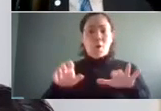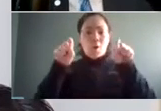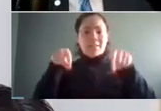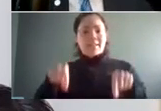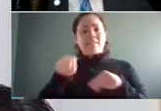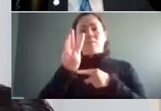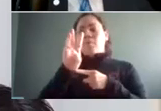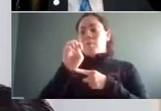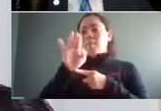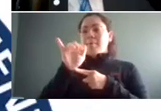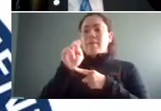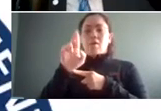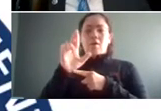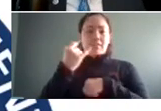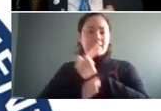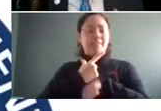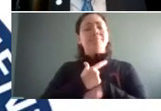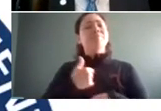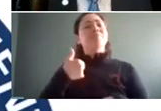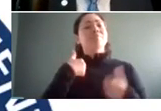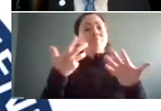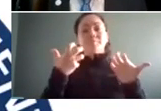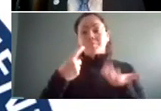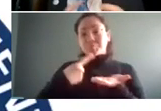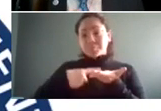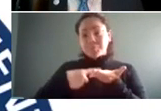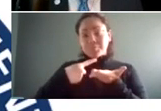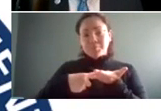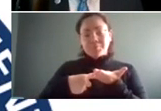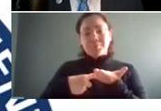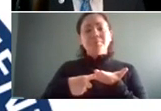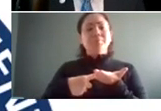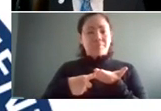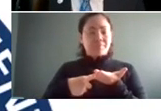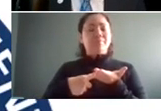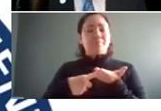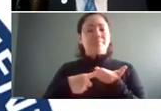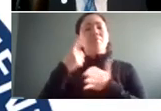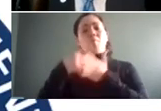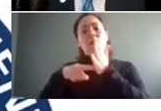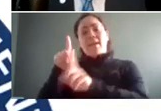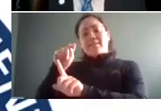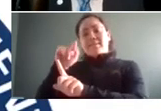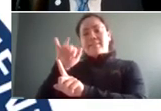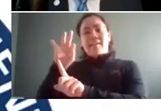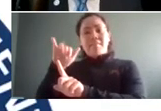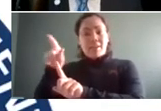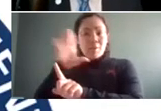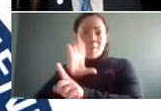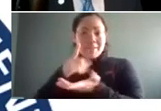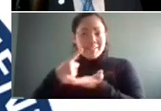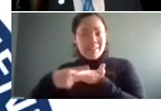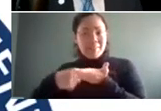today. What I'd like to talk about today and what and what Tiffany will be talking about a little bit later on